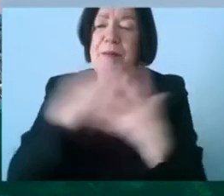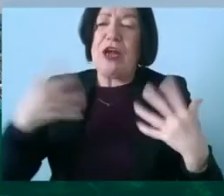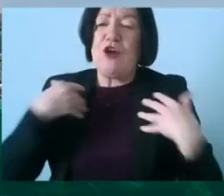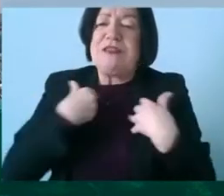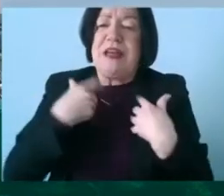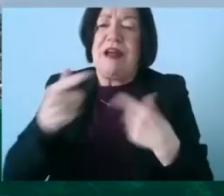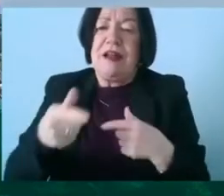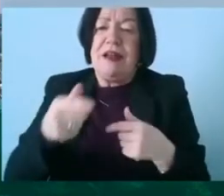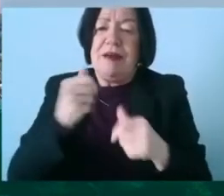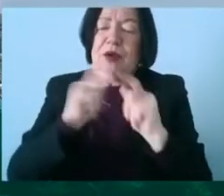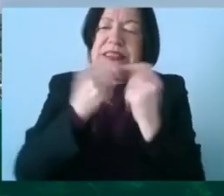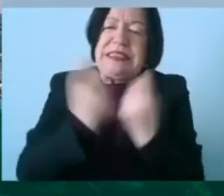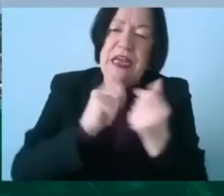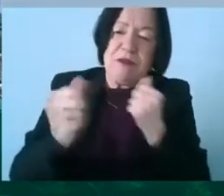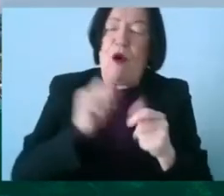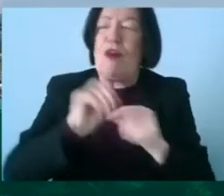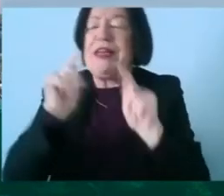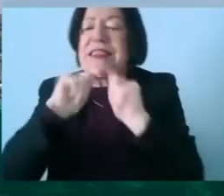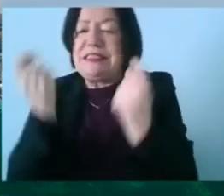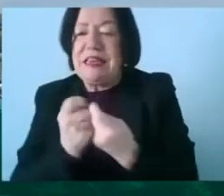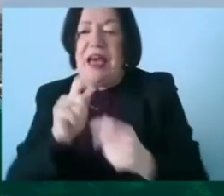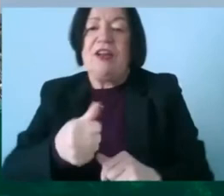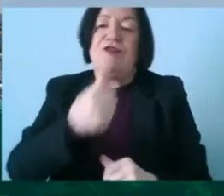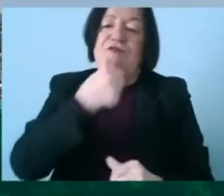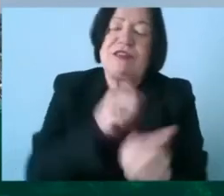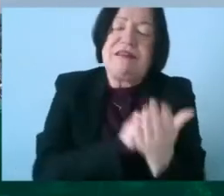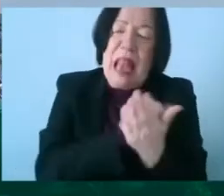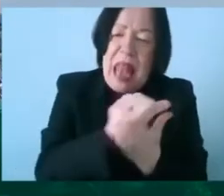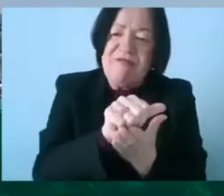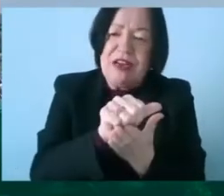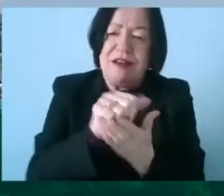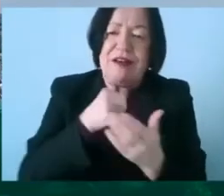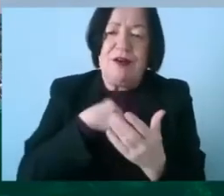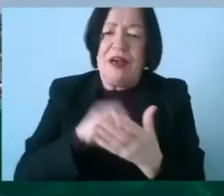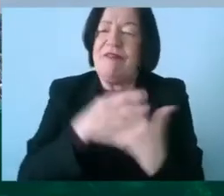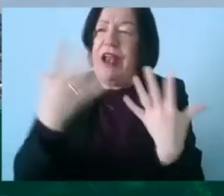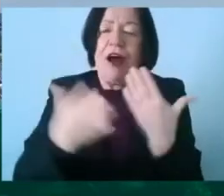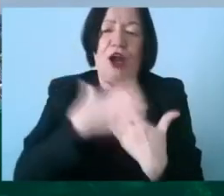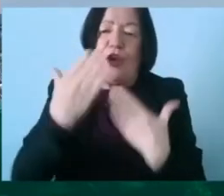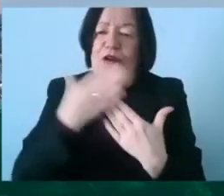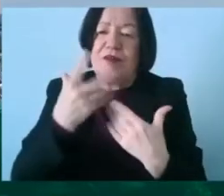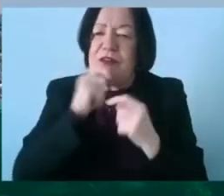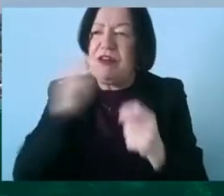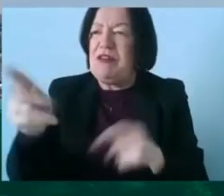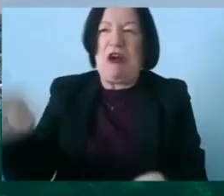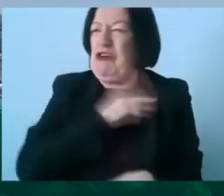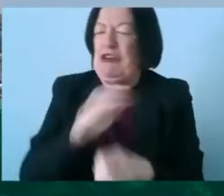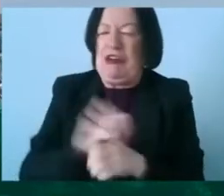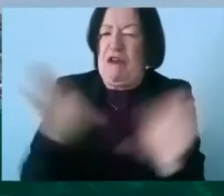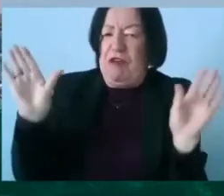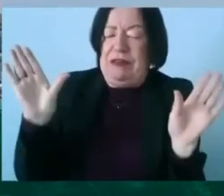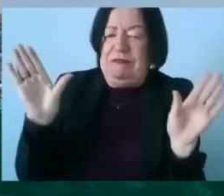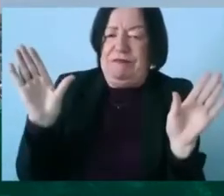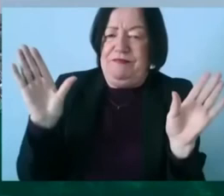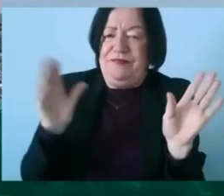sport and being on the team and being on the first eleven and we have a lot of youth that's being told they're not good enough i i